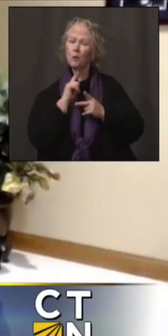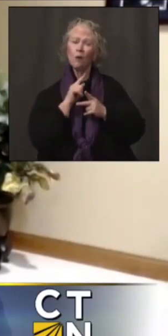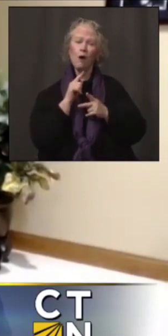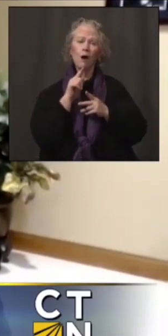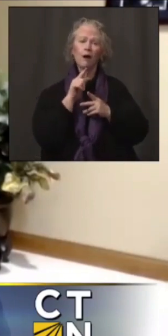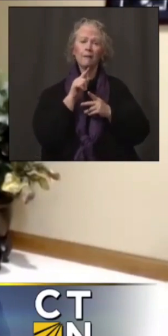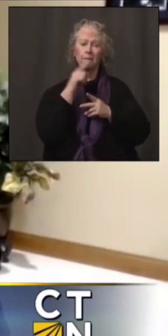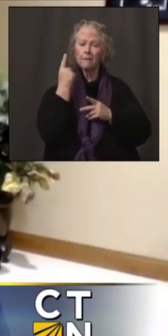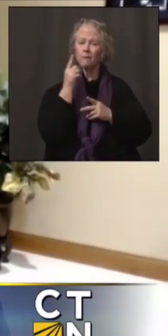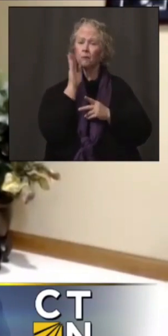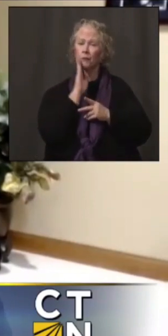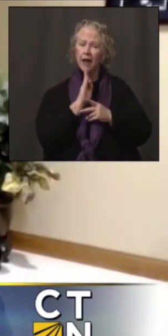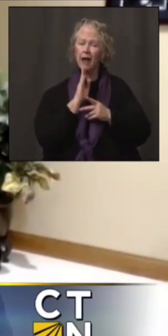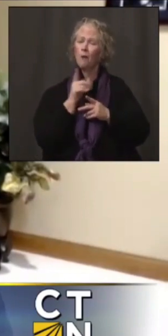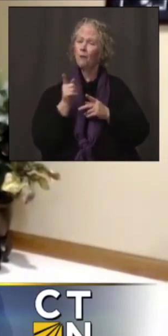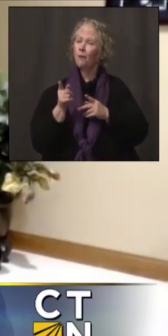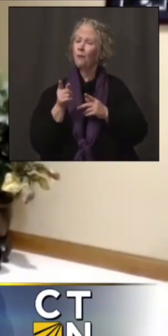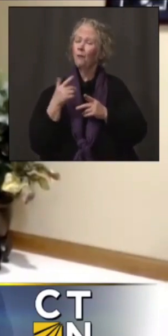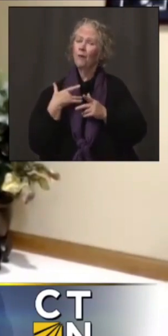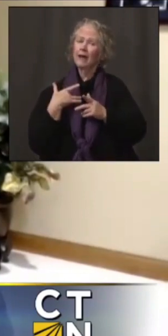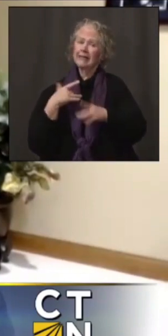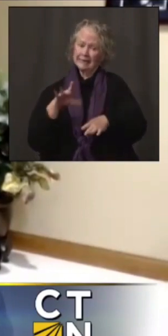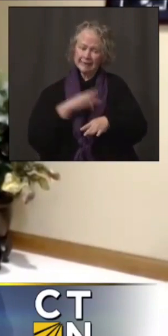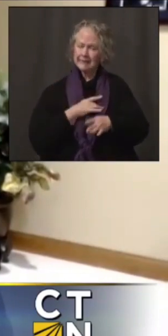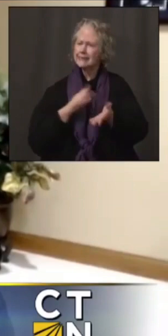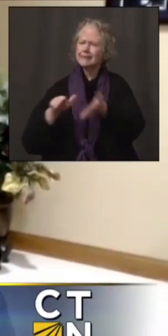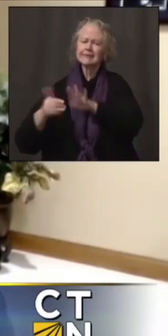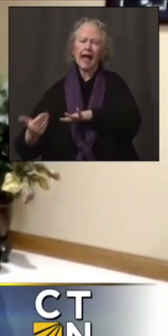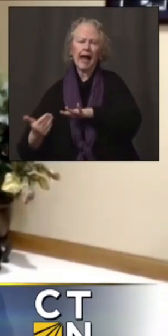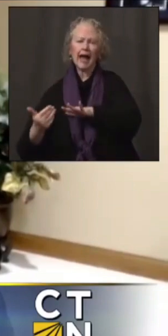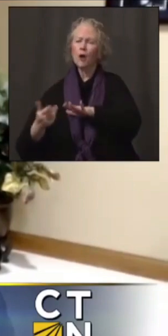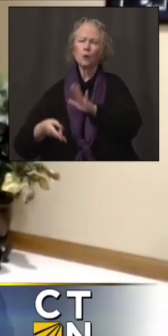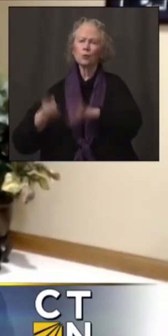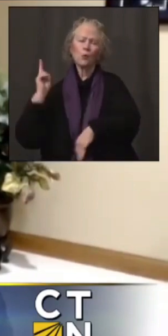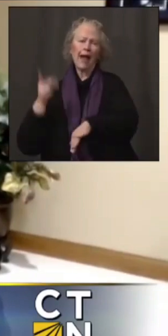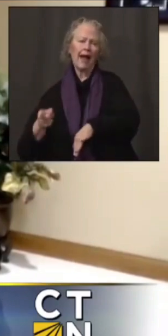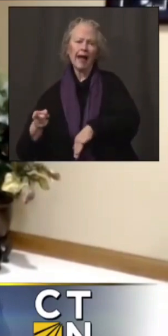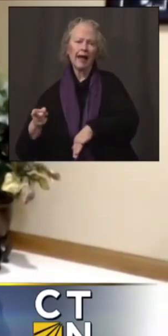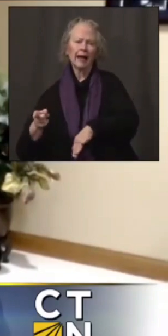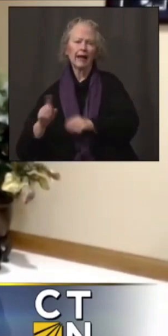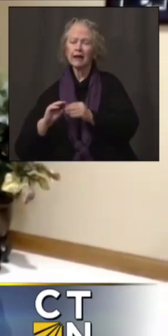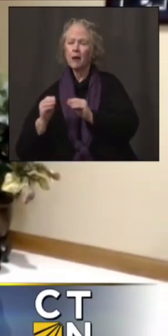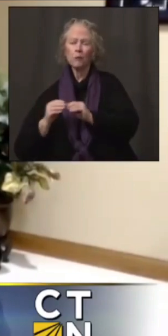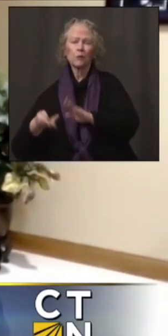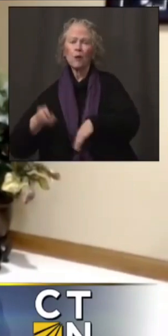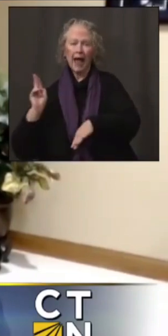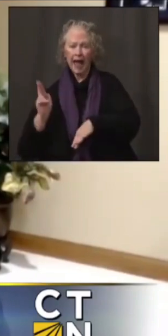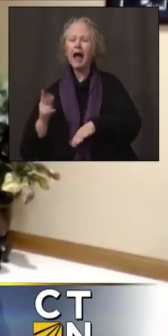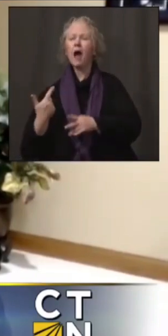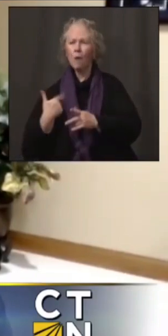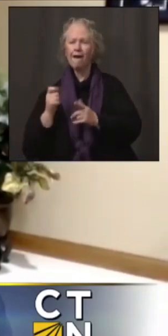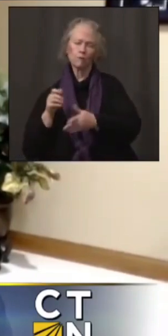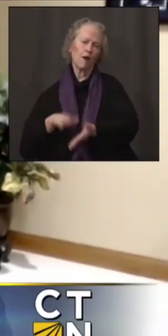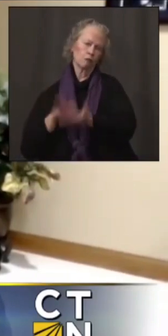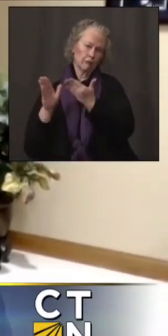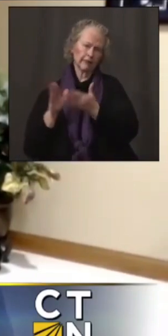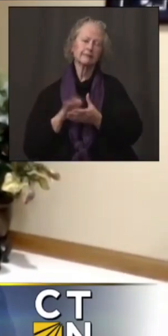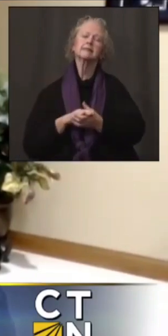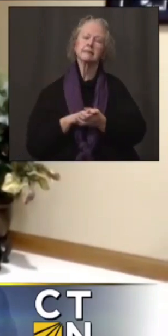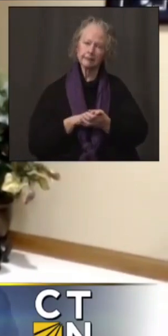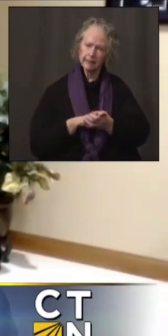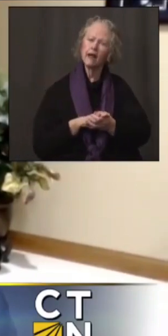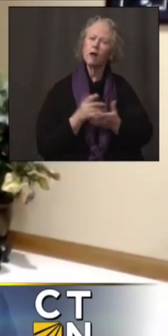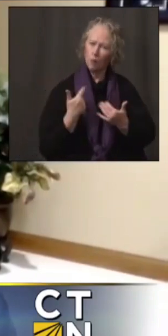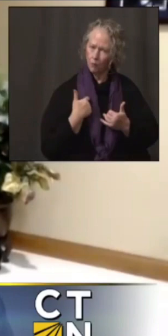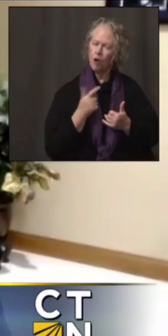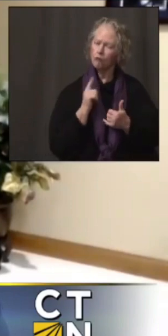are dying at a disproportionate rate. So the conversation will continue. We made great headway. Uh, and I think that you heard at the end of the, at the end